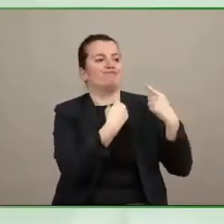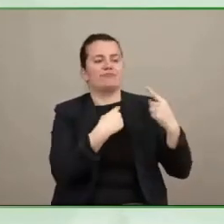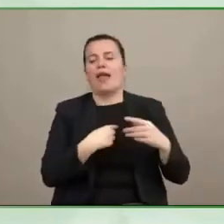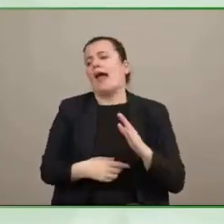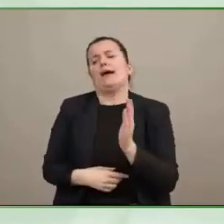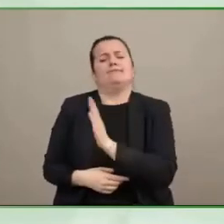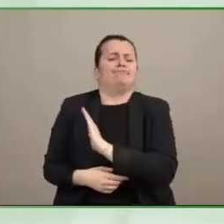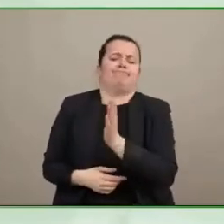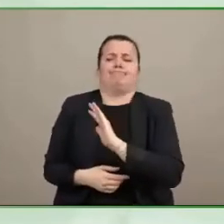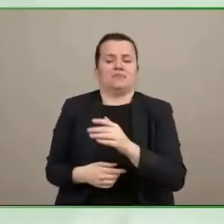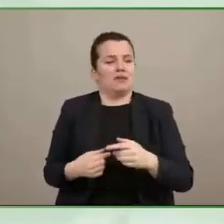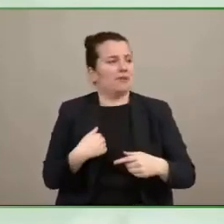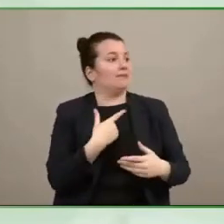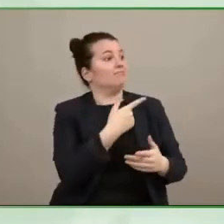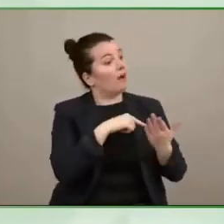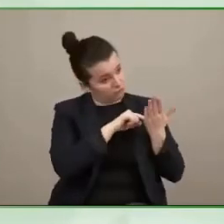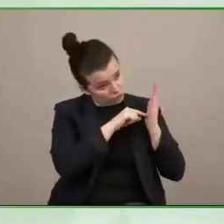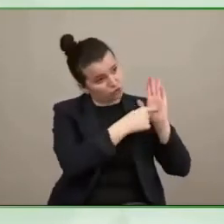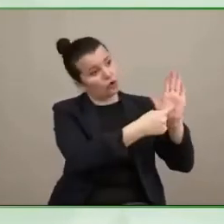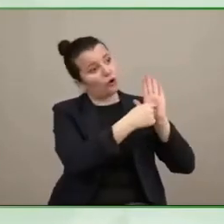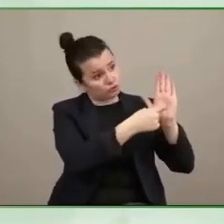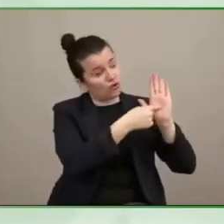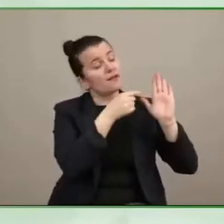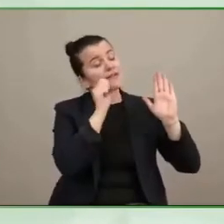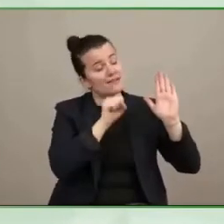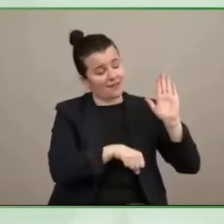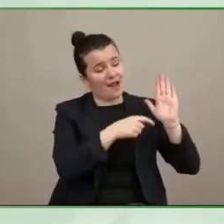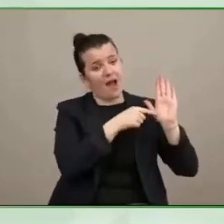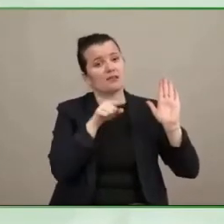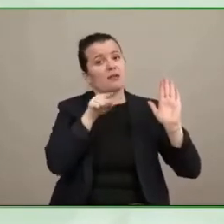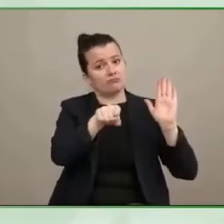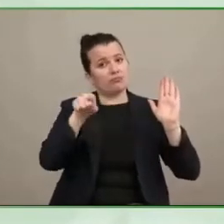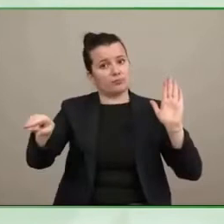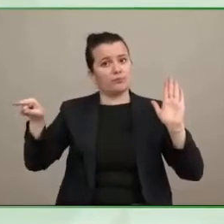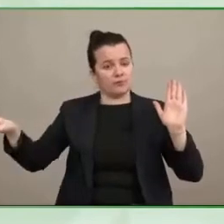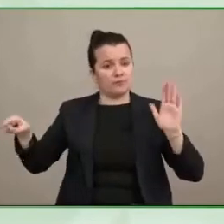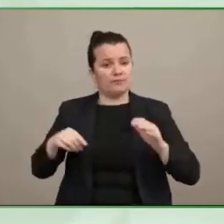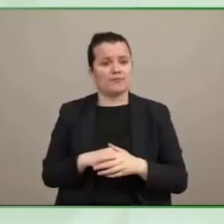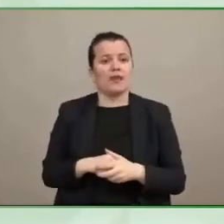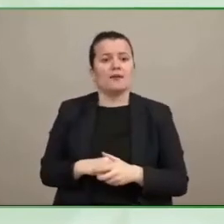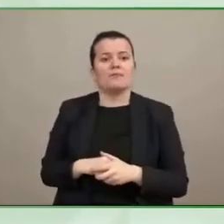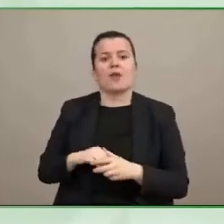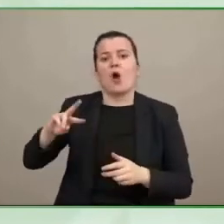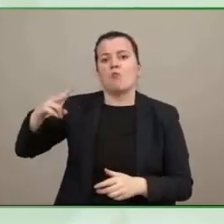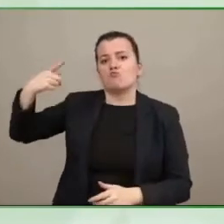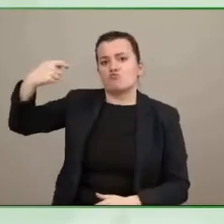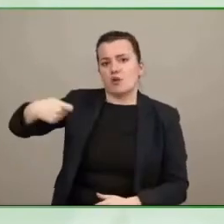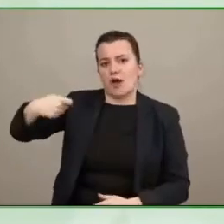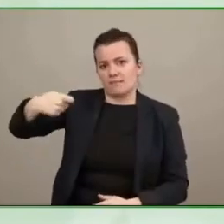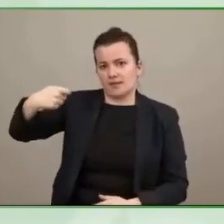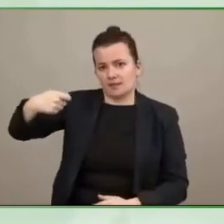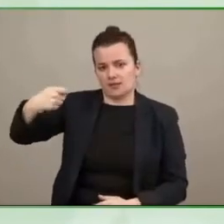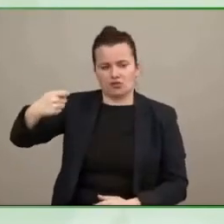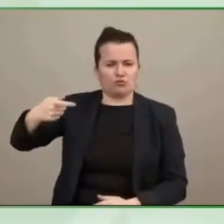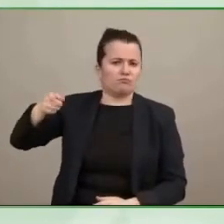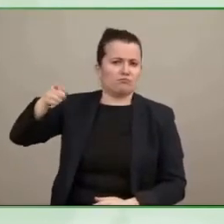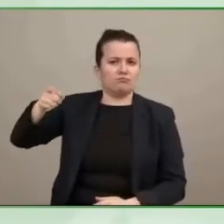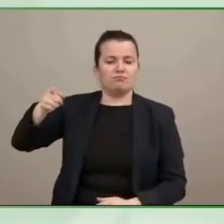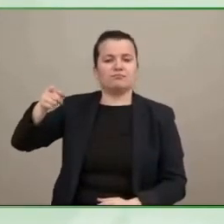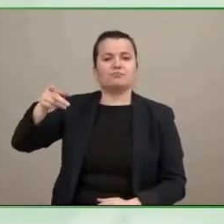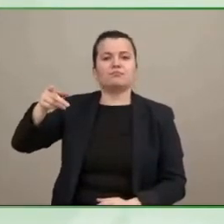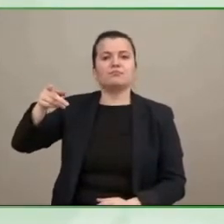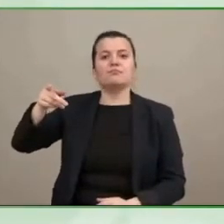other ferries and thanks to um prime minister trudeau i had the cow drawings from the british columbia ships